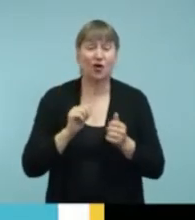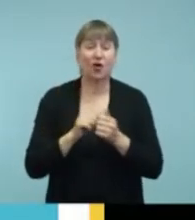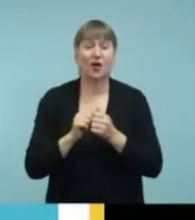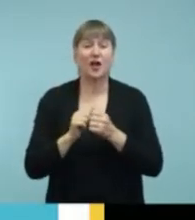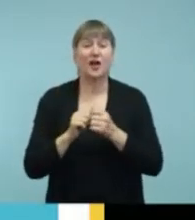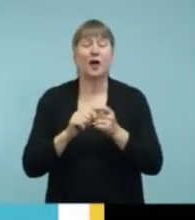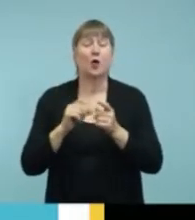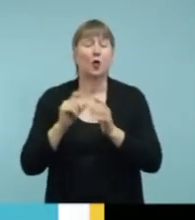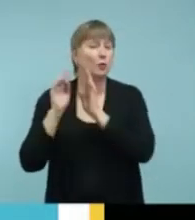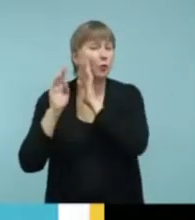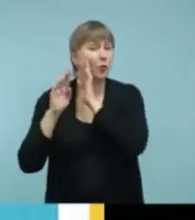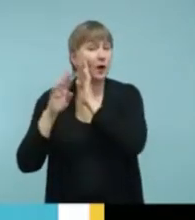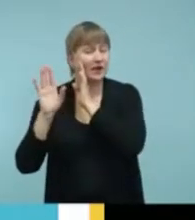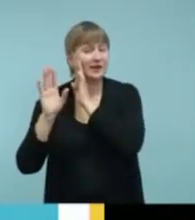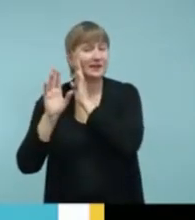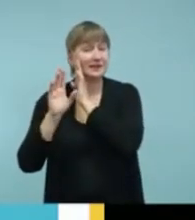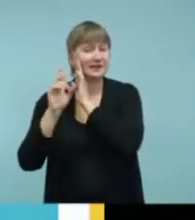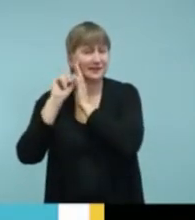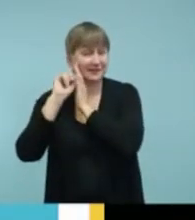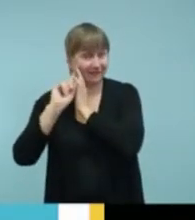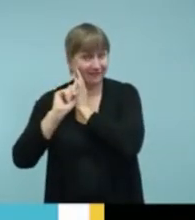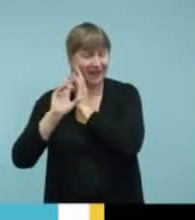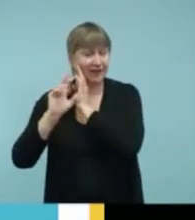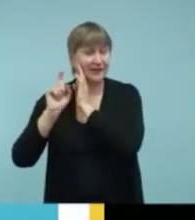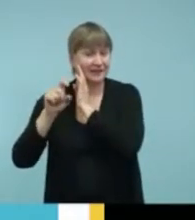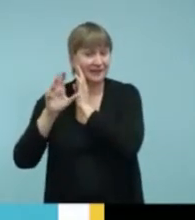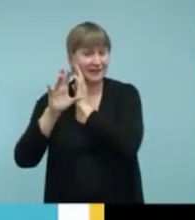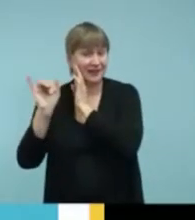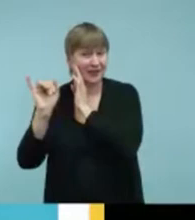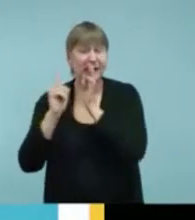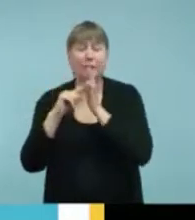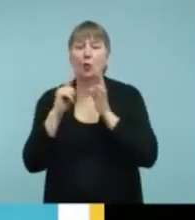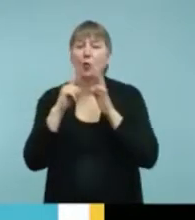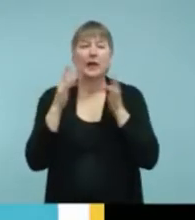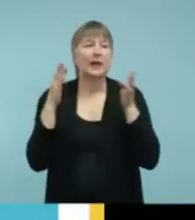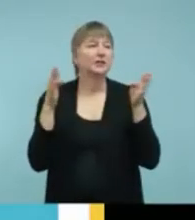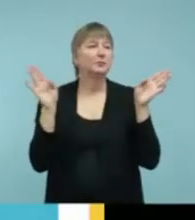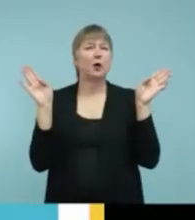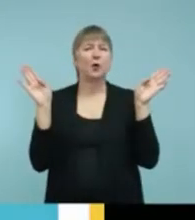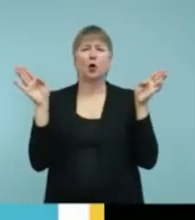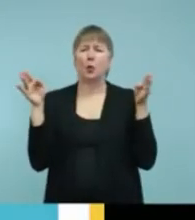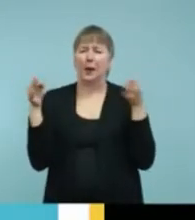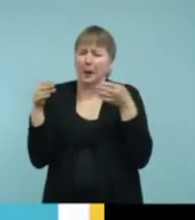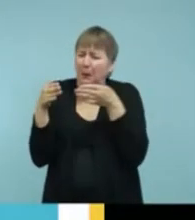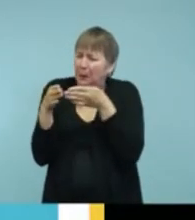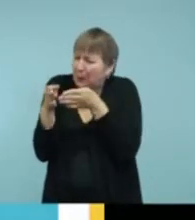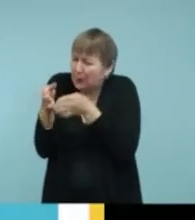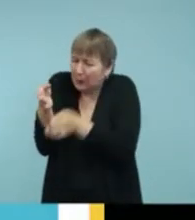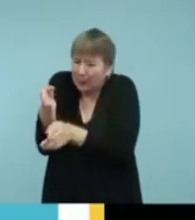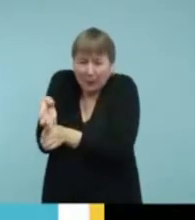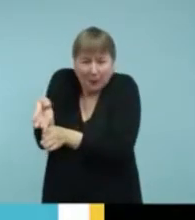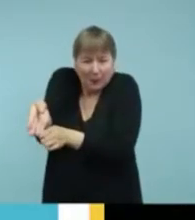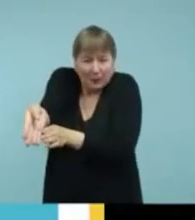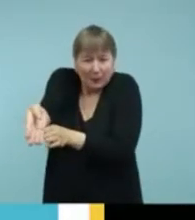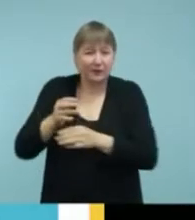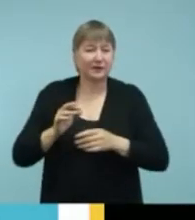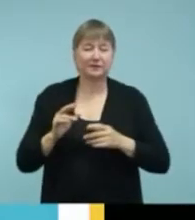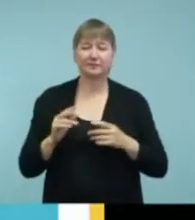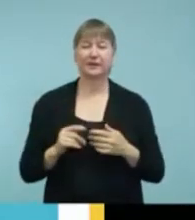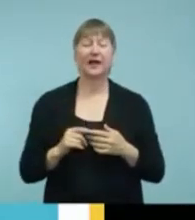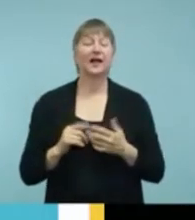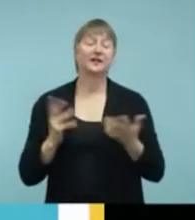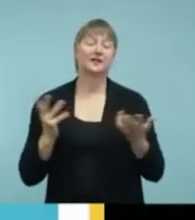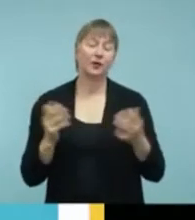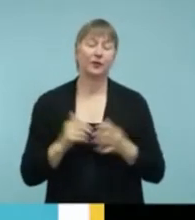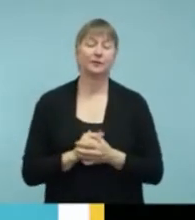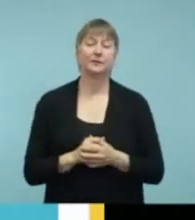and want to get a cochlear implant. I mean, it can get that narrow. So that's a great tool to have. Um, the other thing I want to point